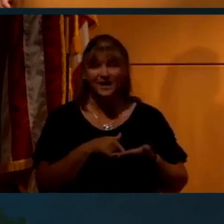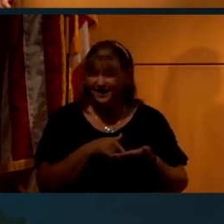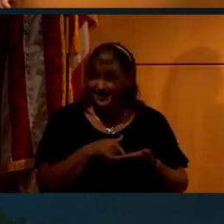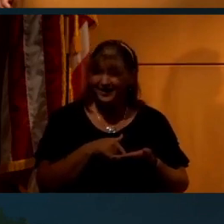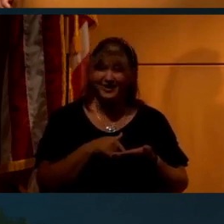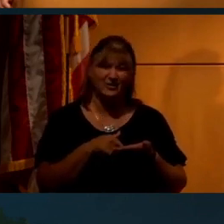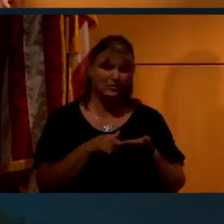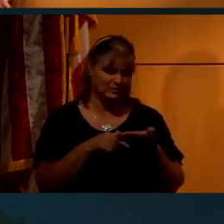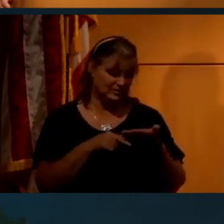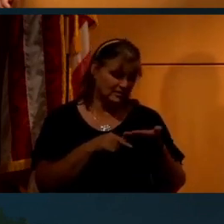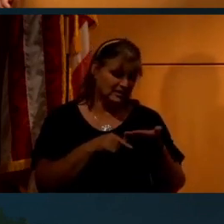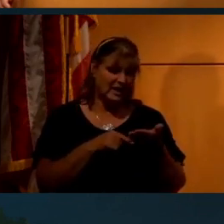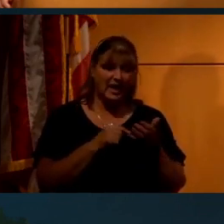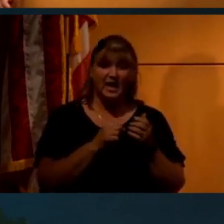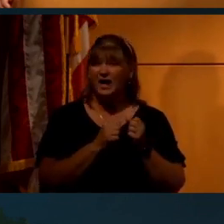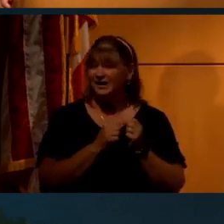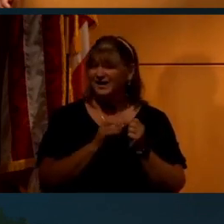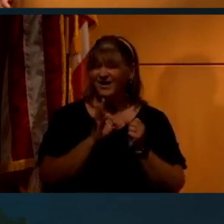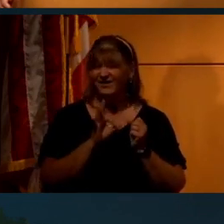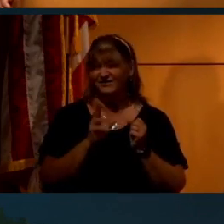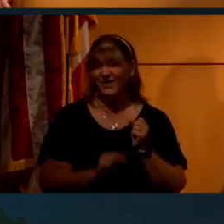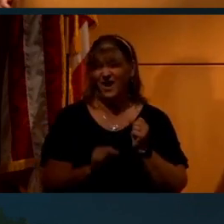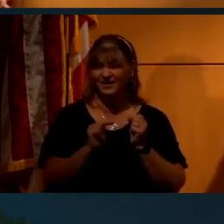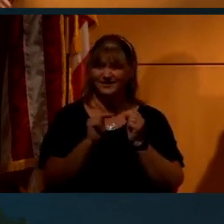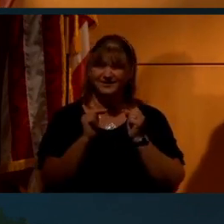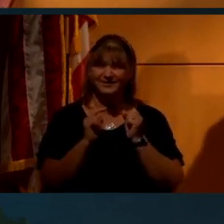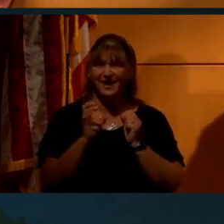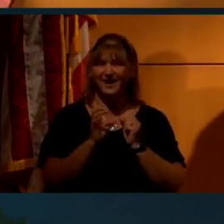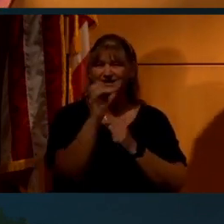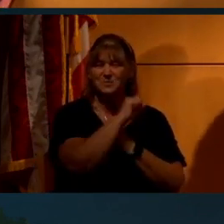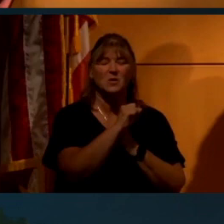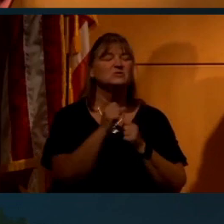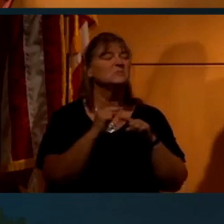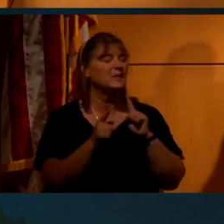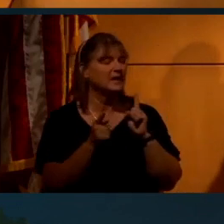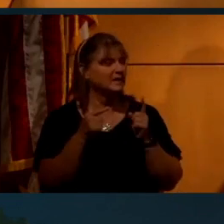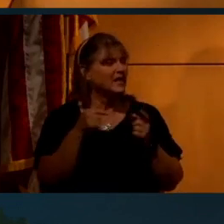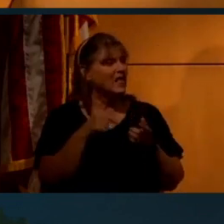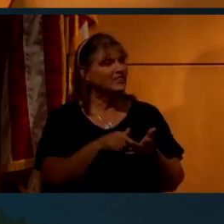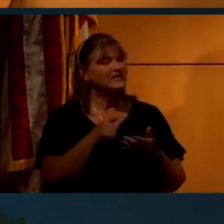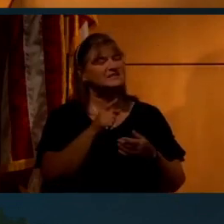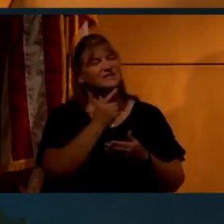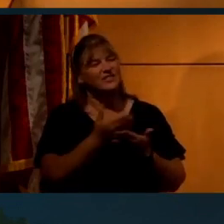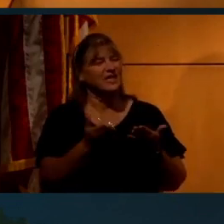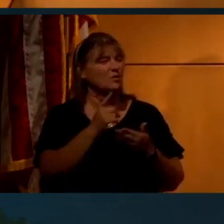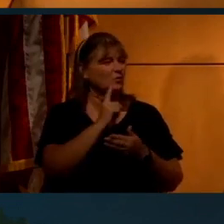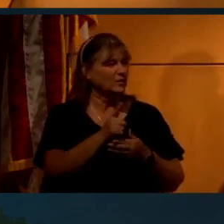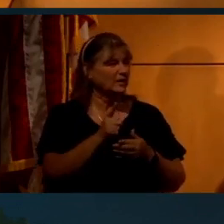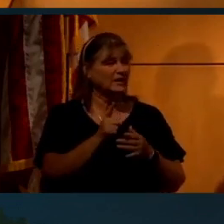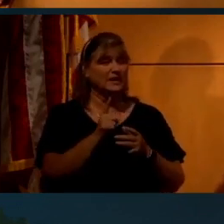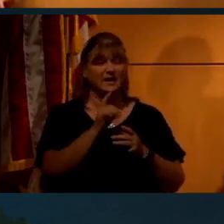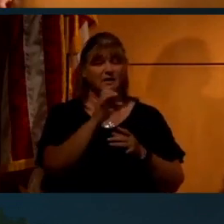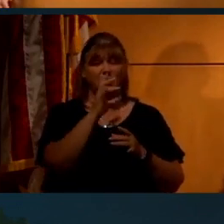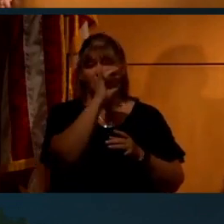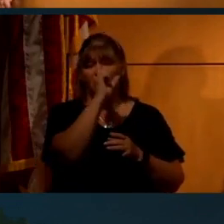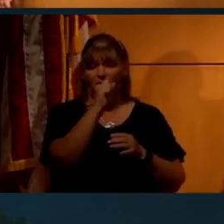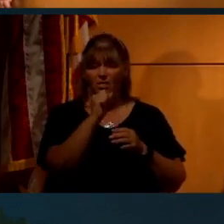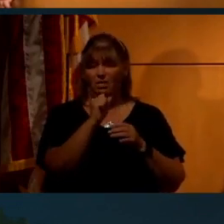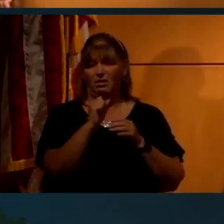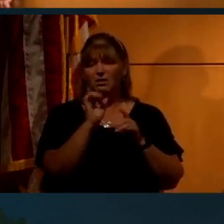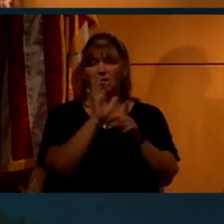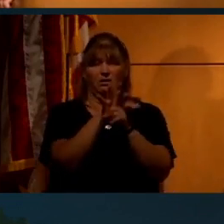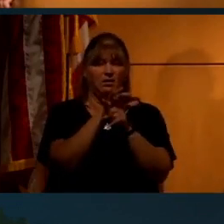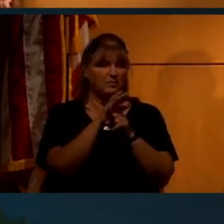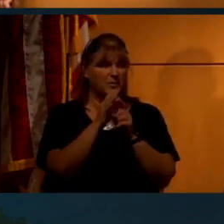So that was fun, I suppose. But this thing really took hold and it became, I think, the